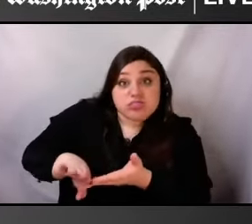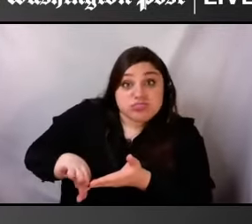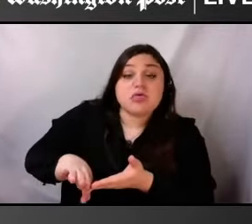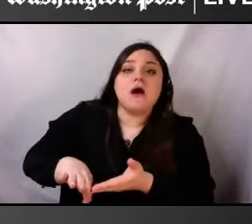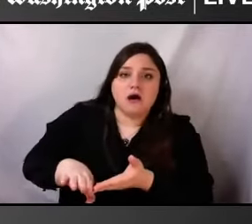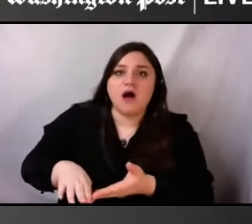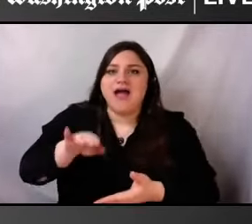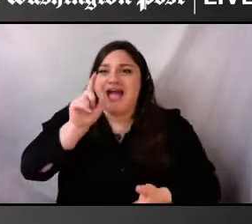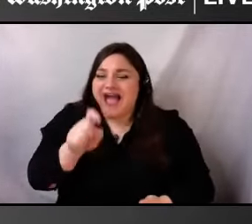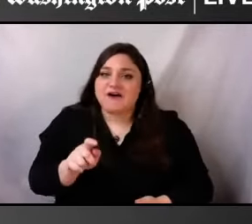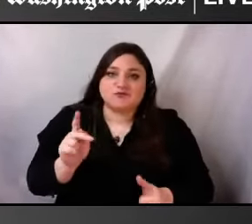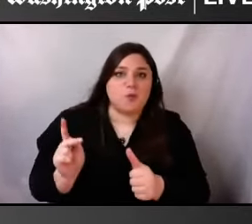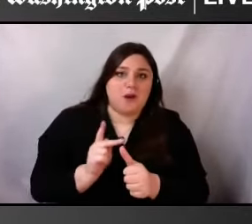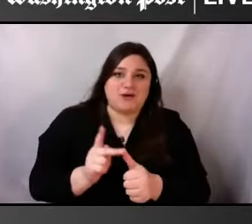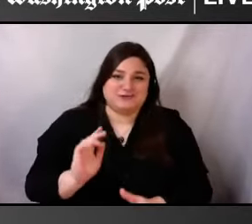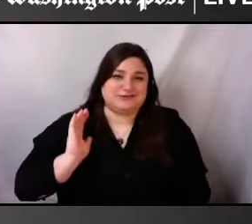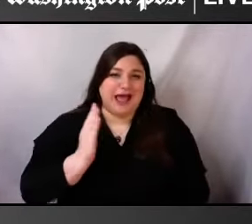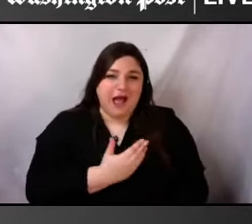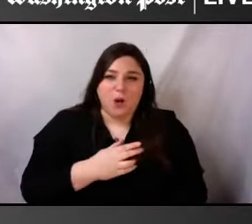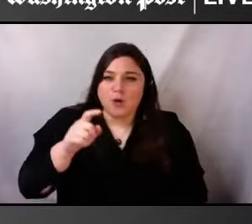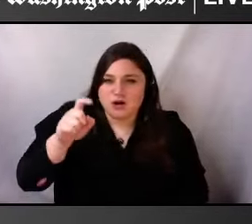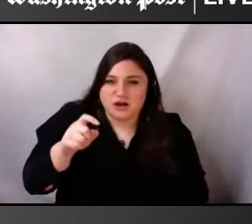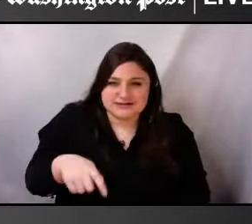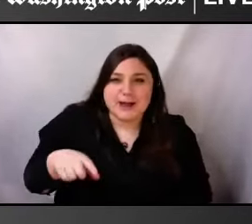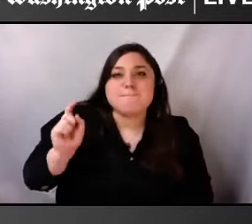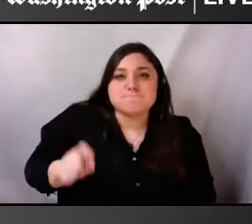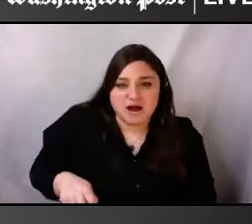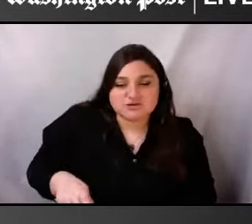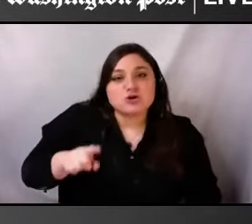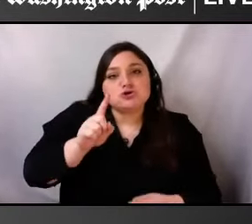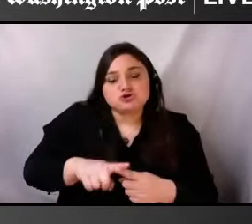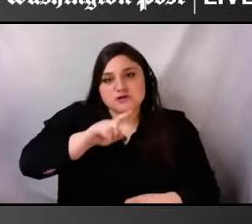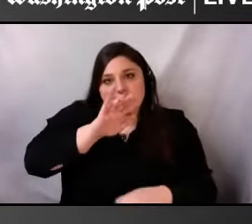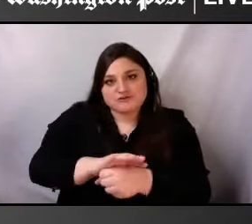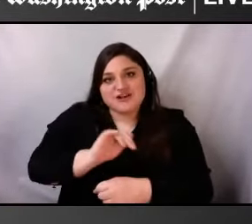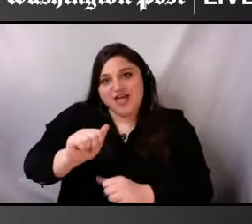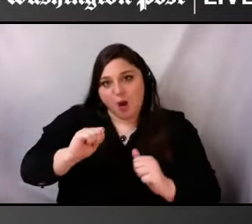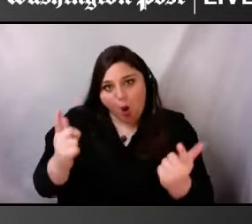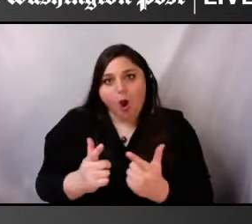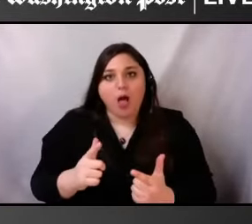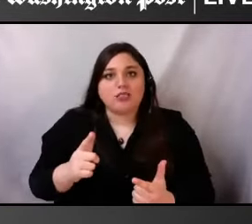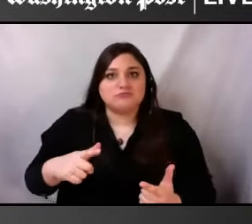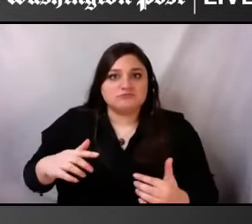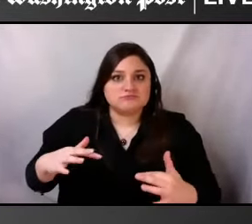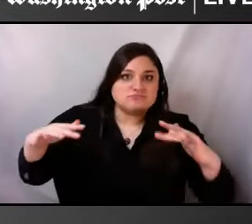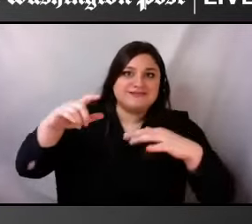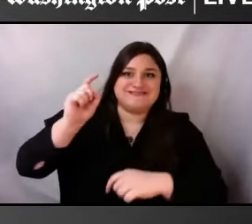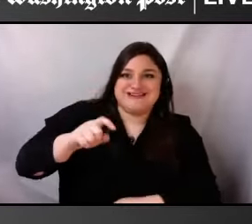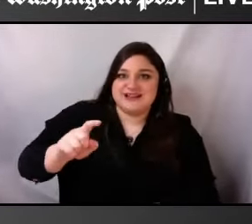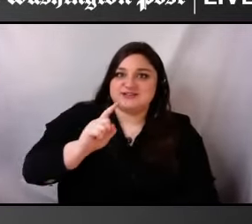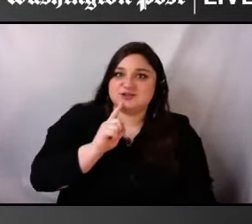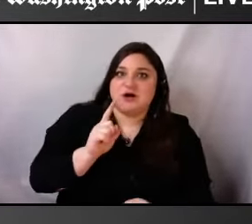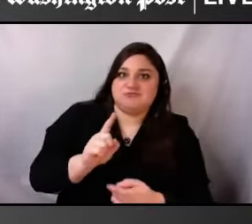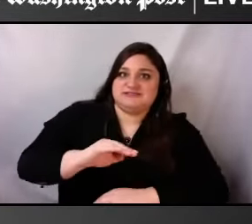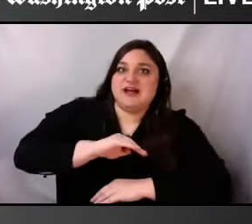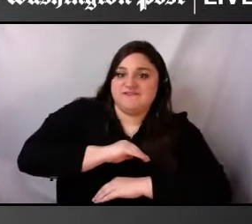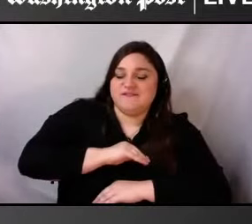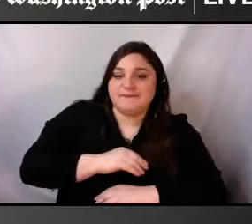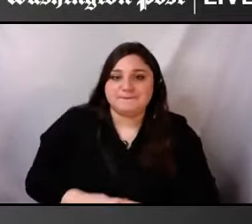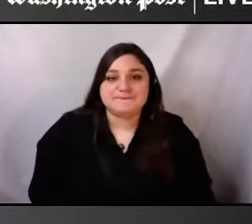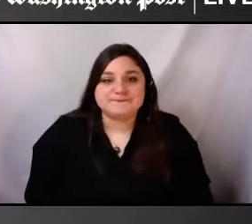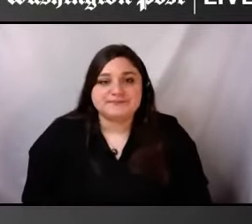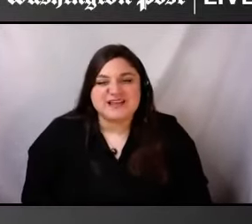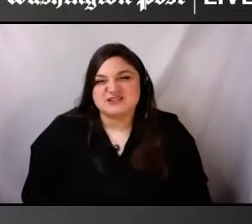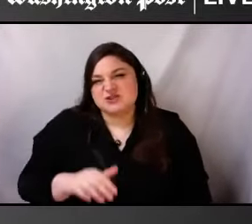ensures that everybody's needs are met. And so that's how I articulate about disability in